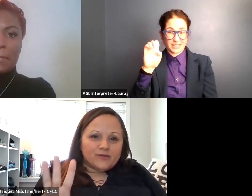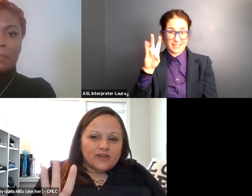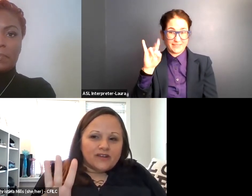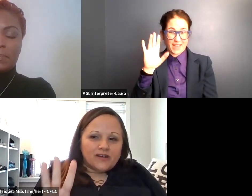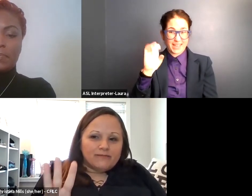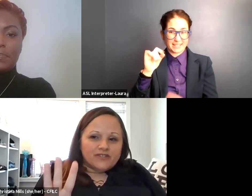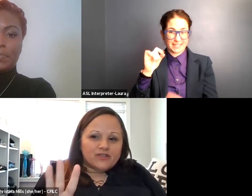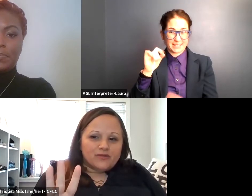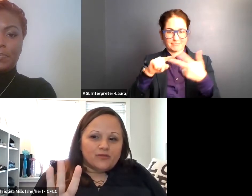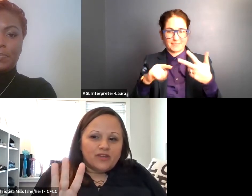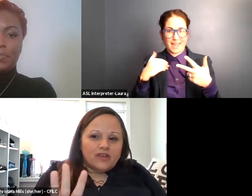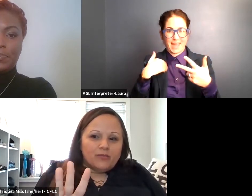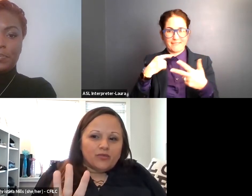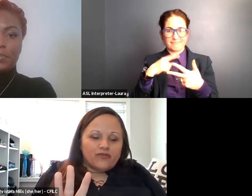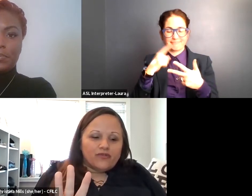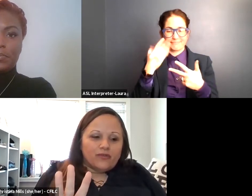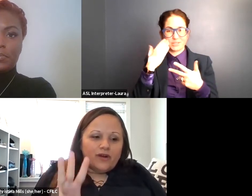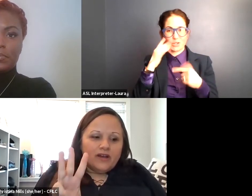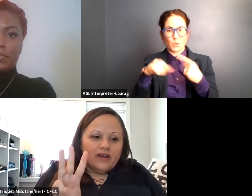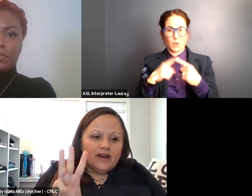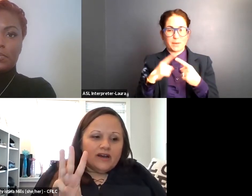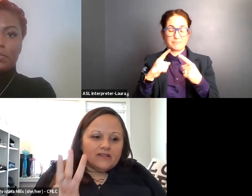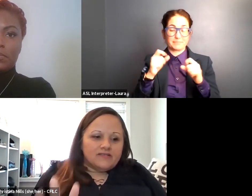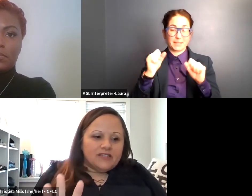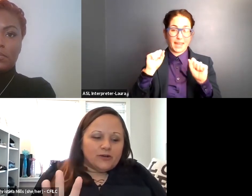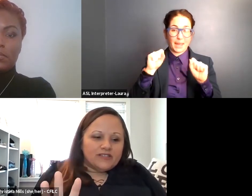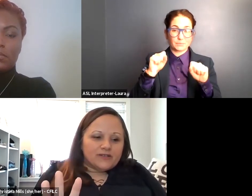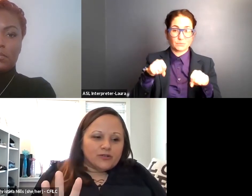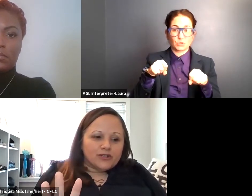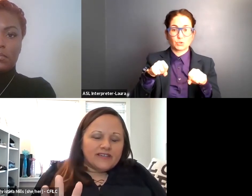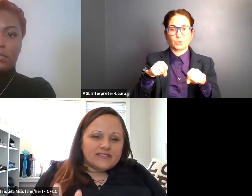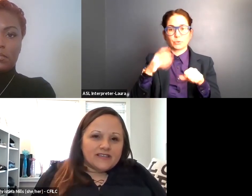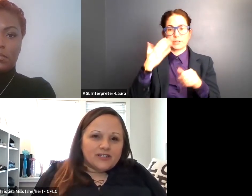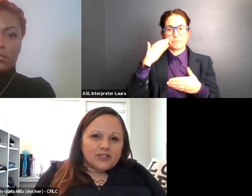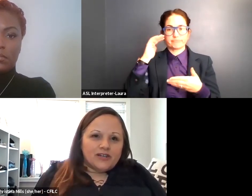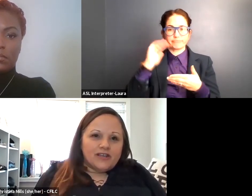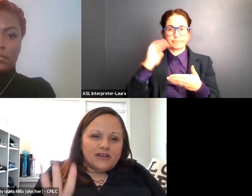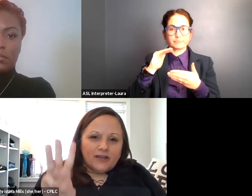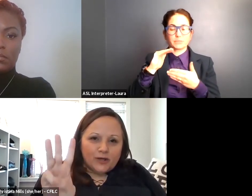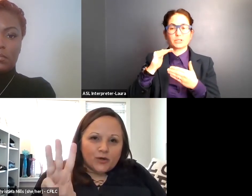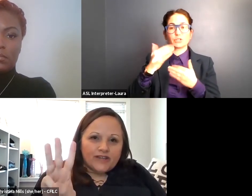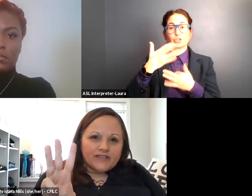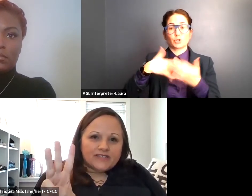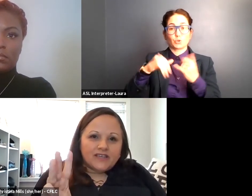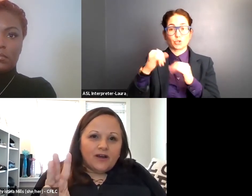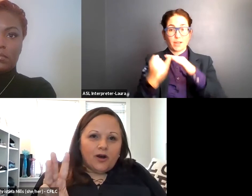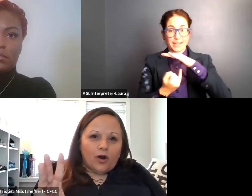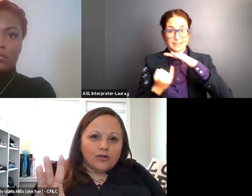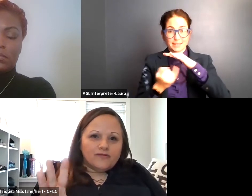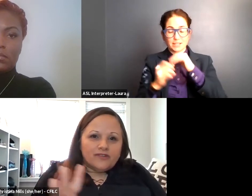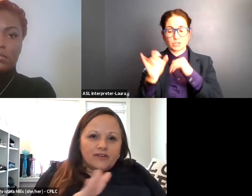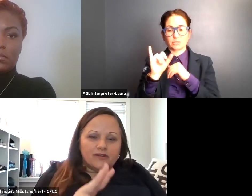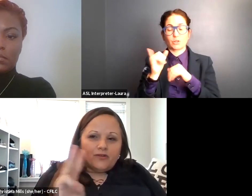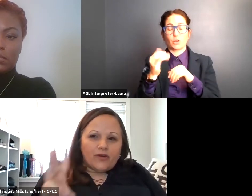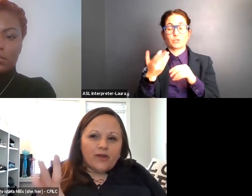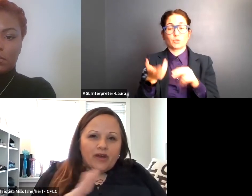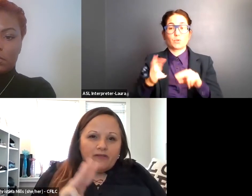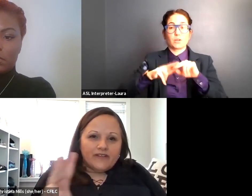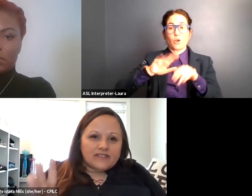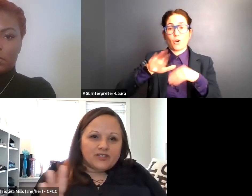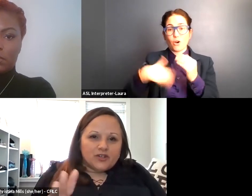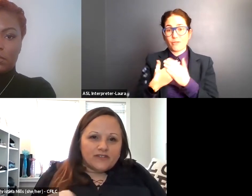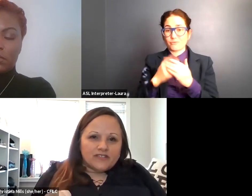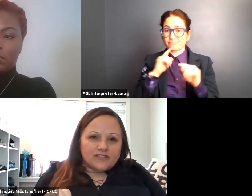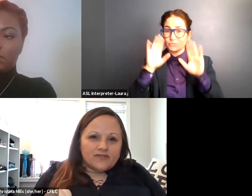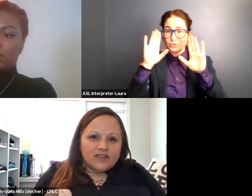factors when it comes to being able to, uh, decrease social isolation and increase all of the great